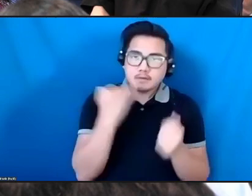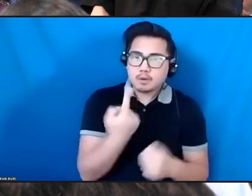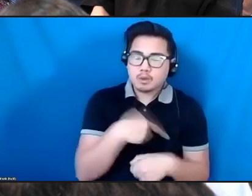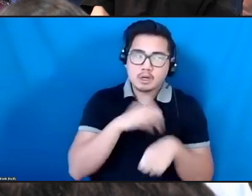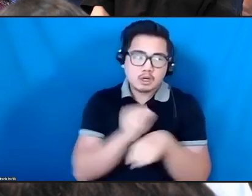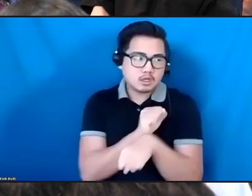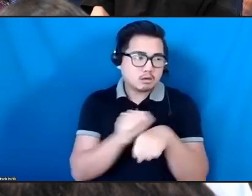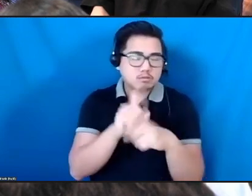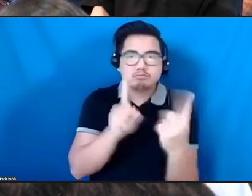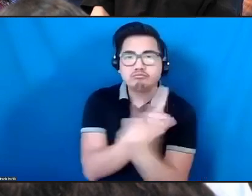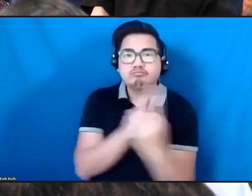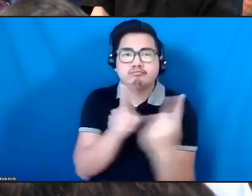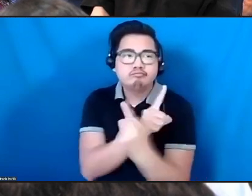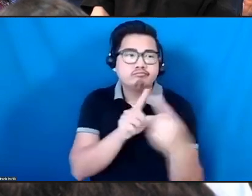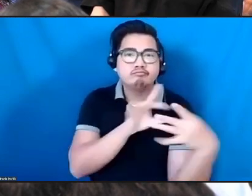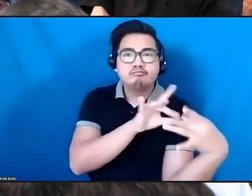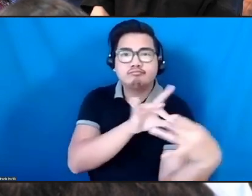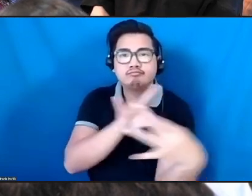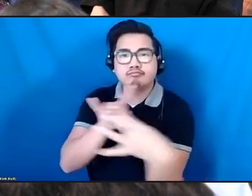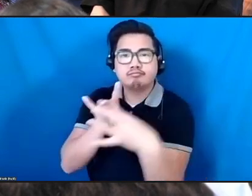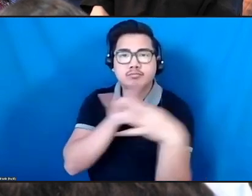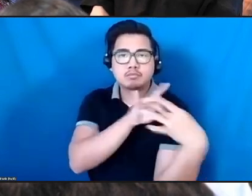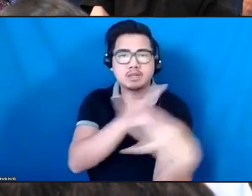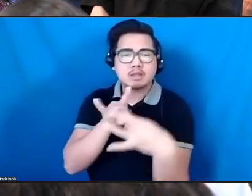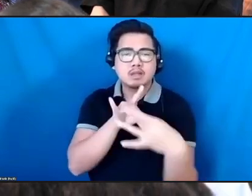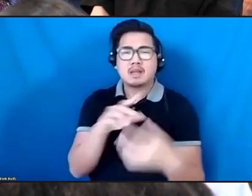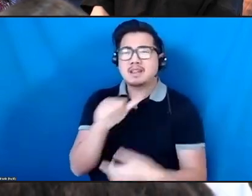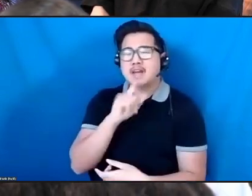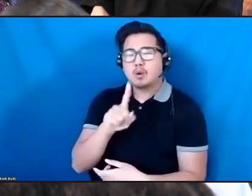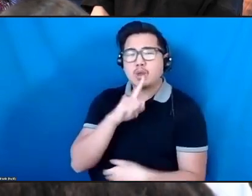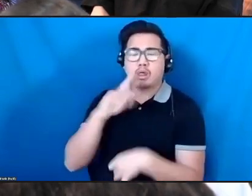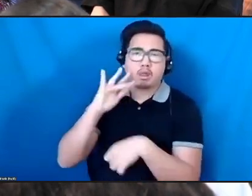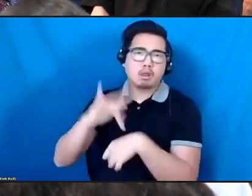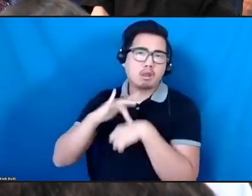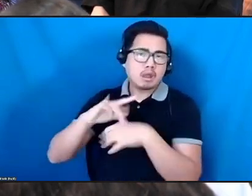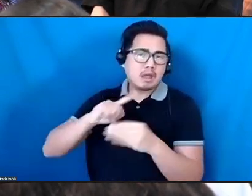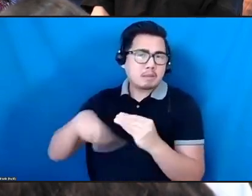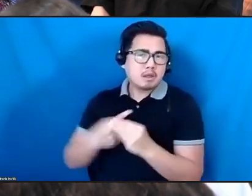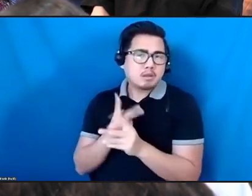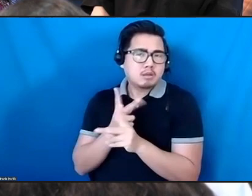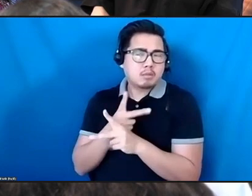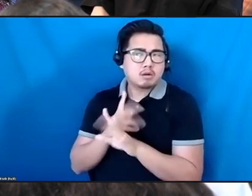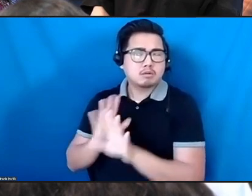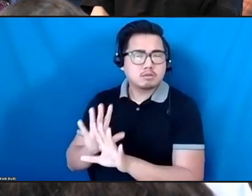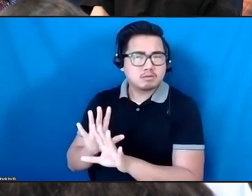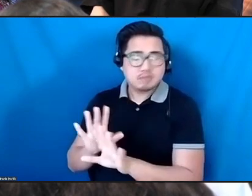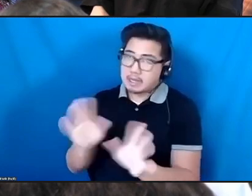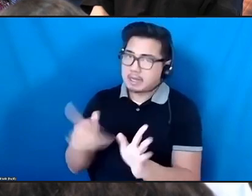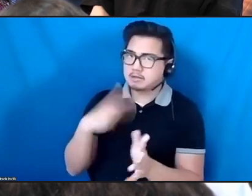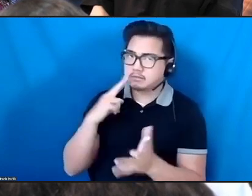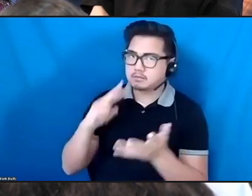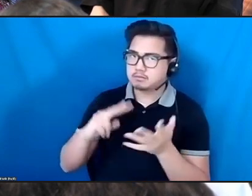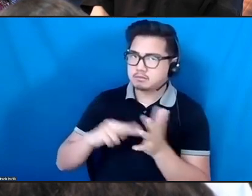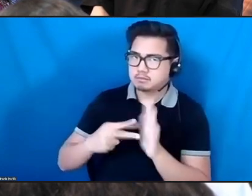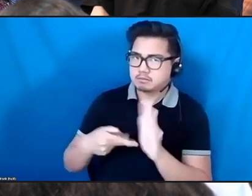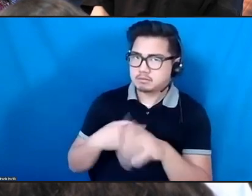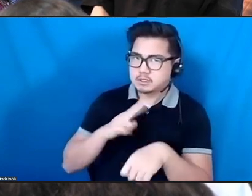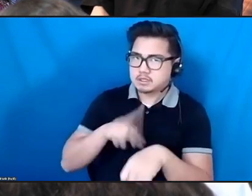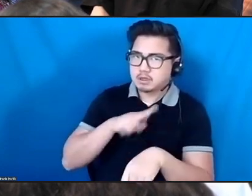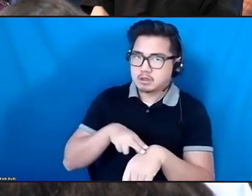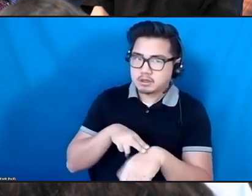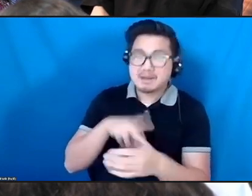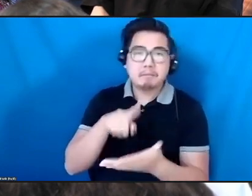and we're not focused on what the product is. And I know that seems quite obvious, but I feel like what we're hearing from the artists in this room in particular,